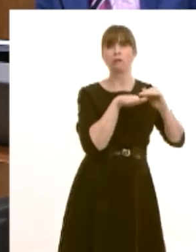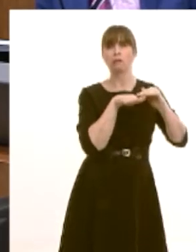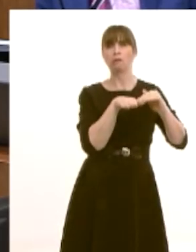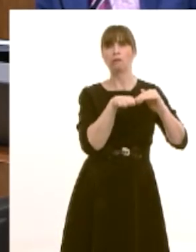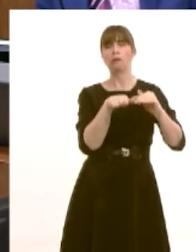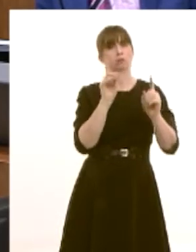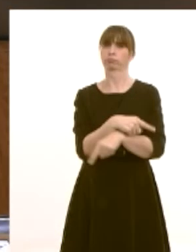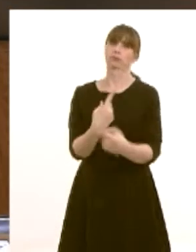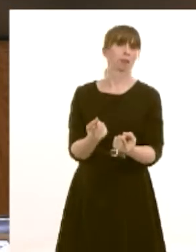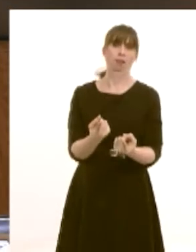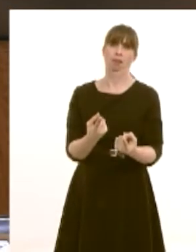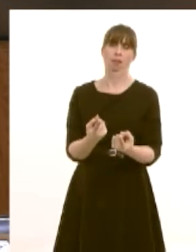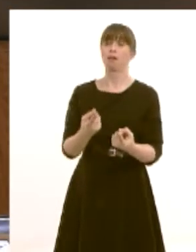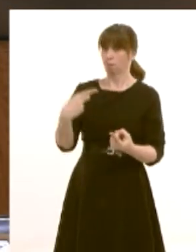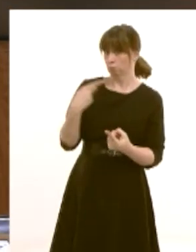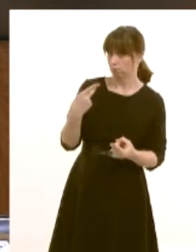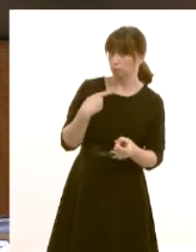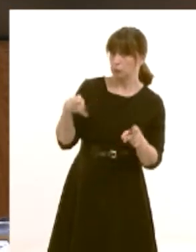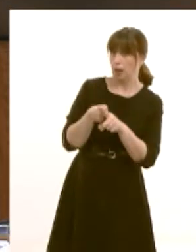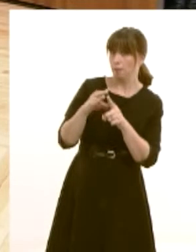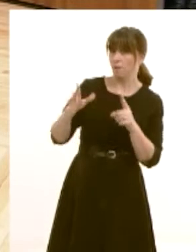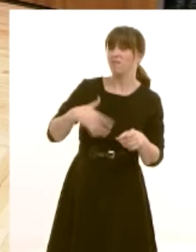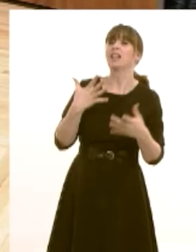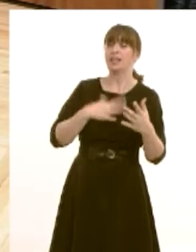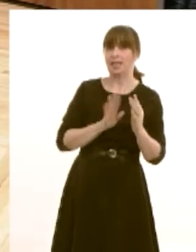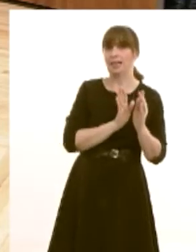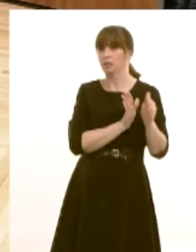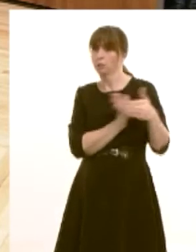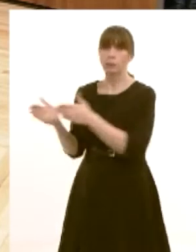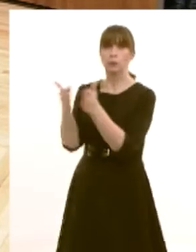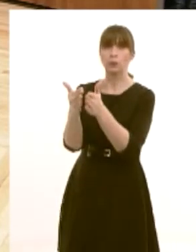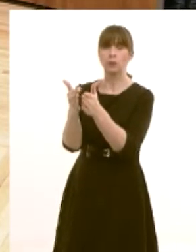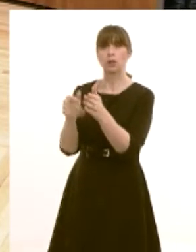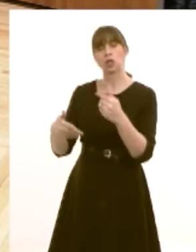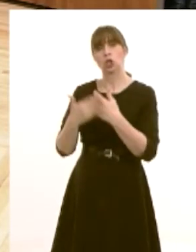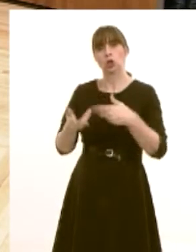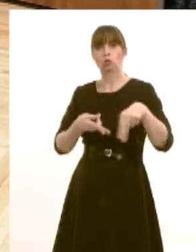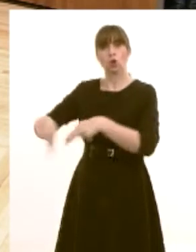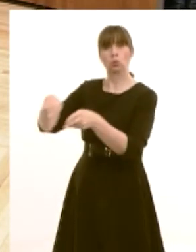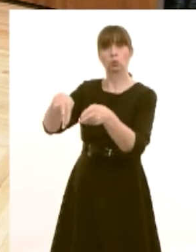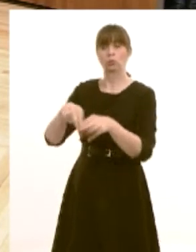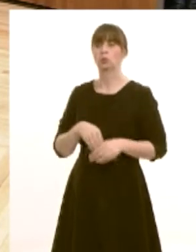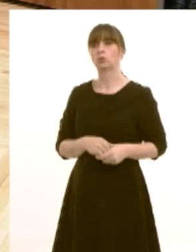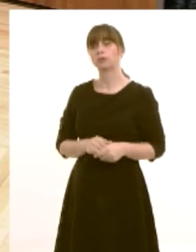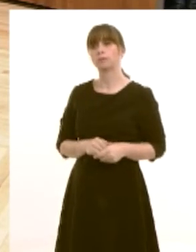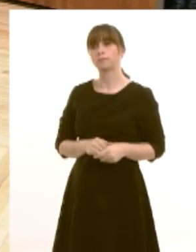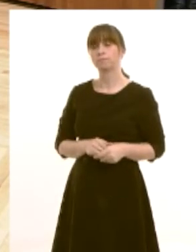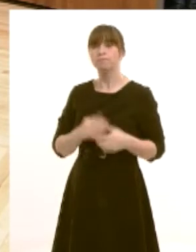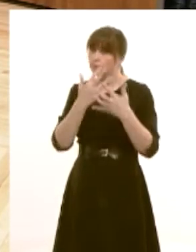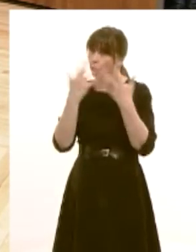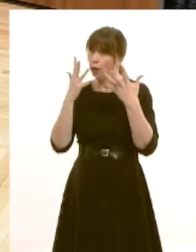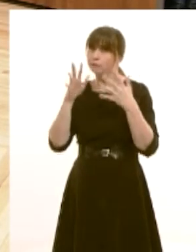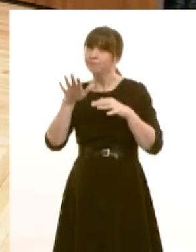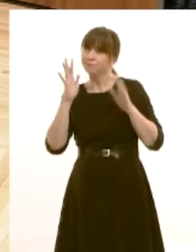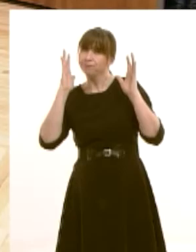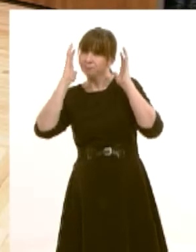the same position and wanting to see a relief road being built uh thank you for that answer first minister i mean many people will be concerned by the considerable